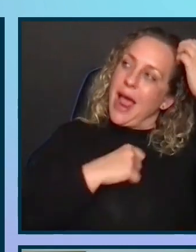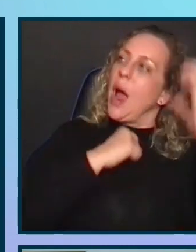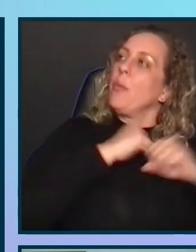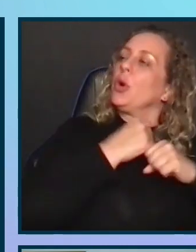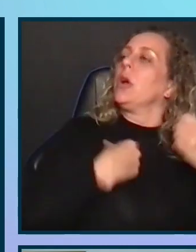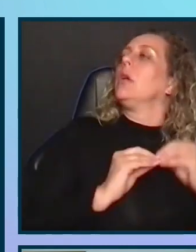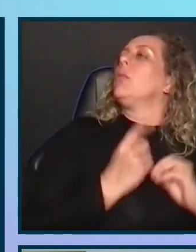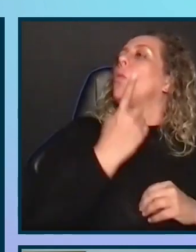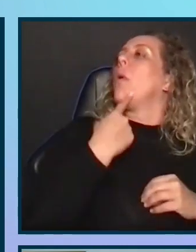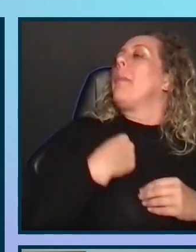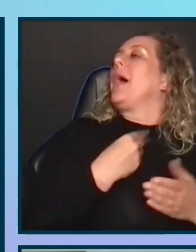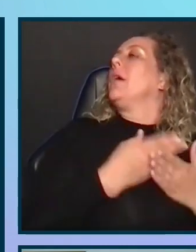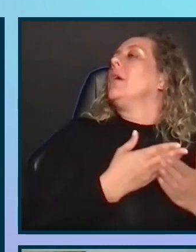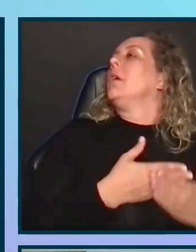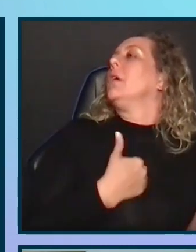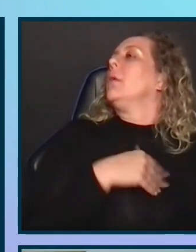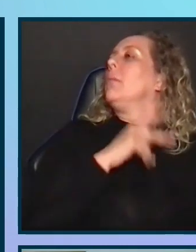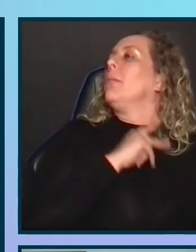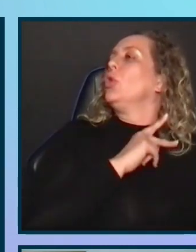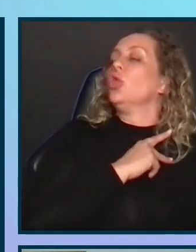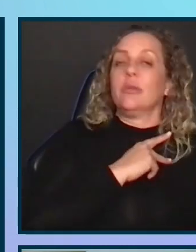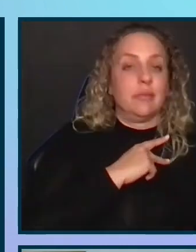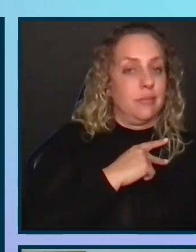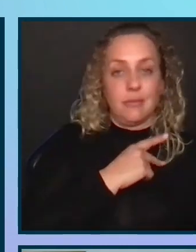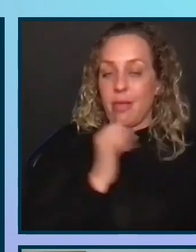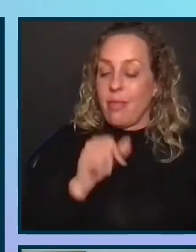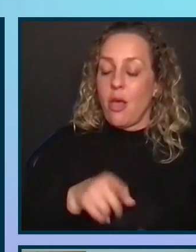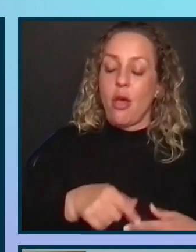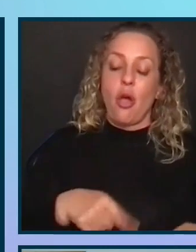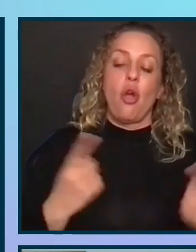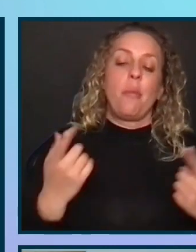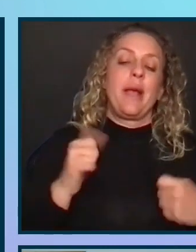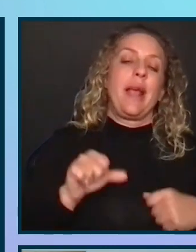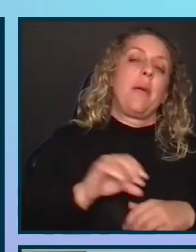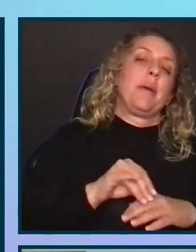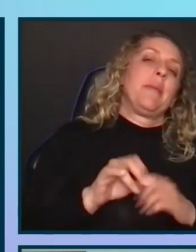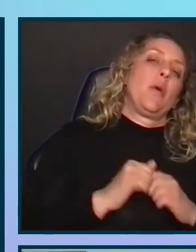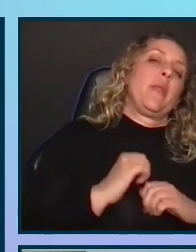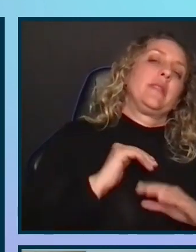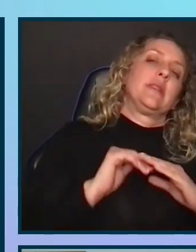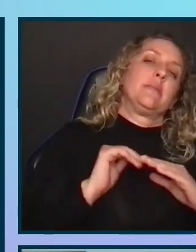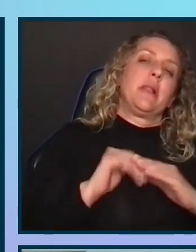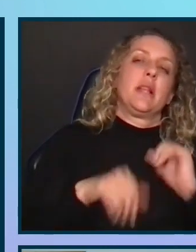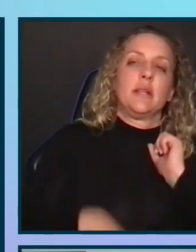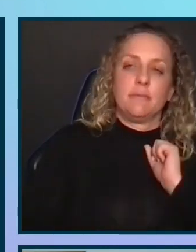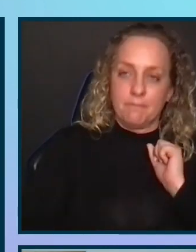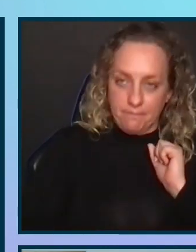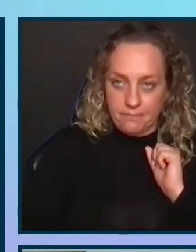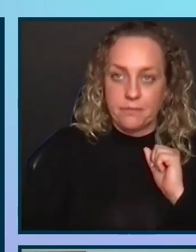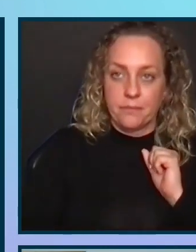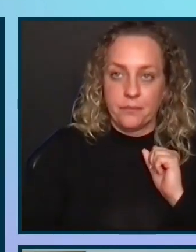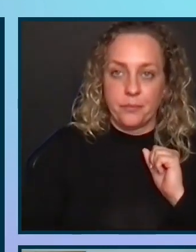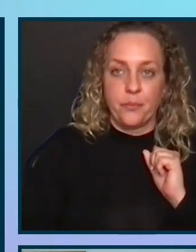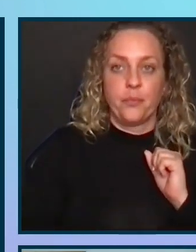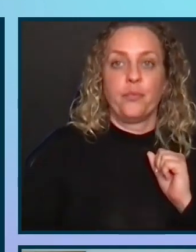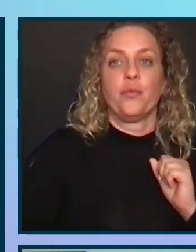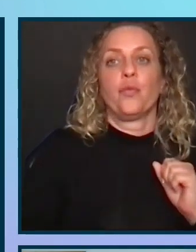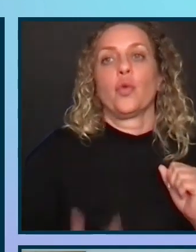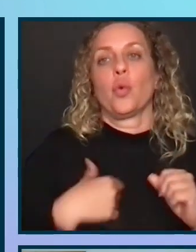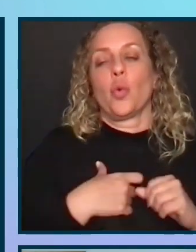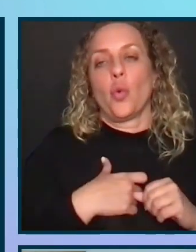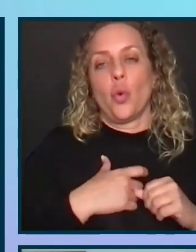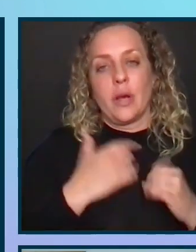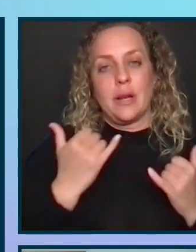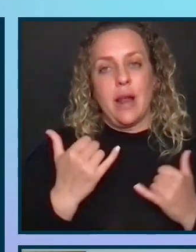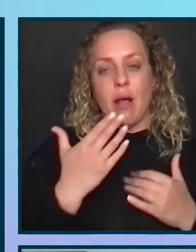personal data. A lot of these same arguments can be made with accessibility. So we want to thank you